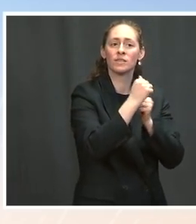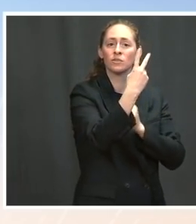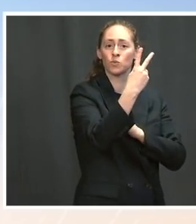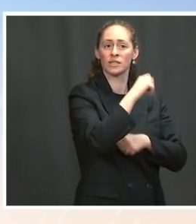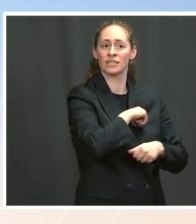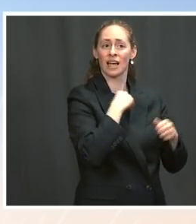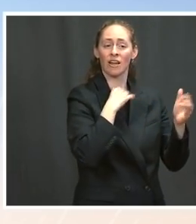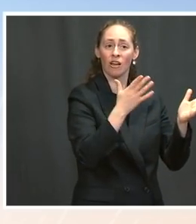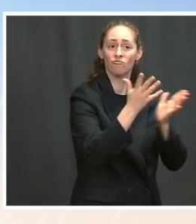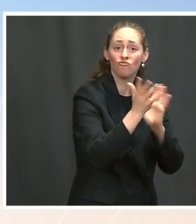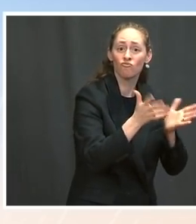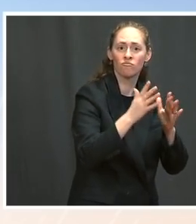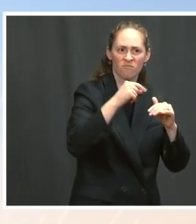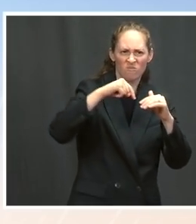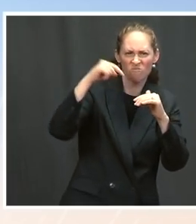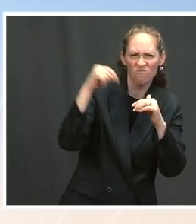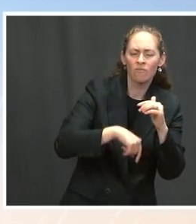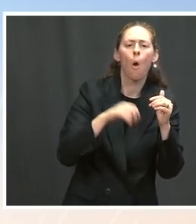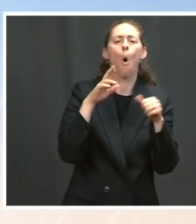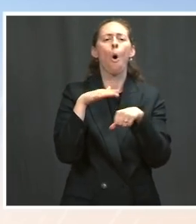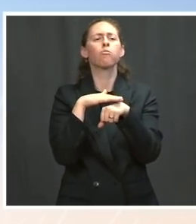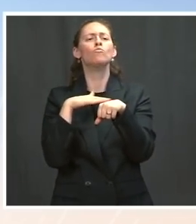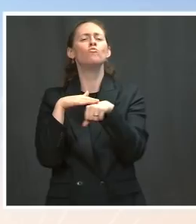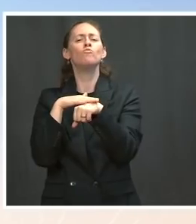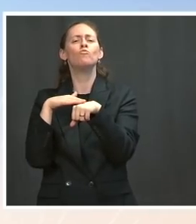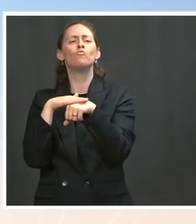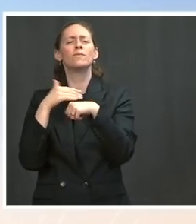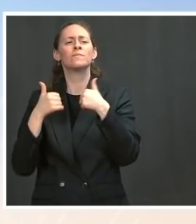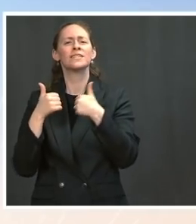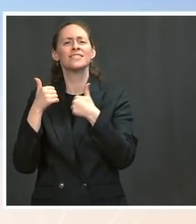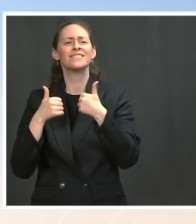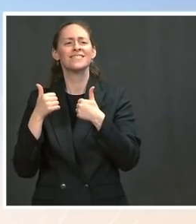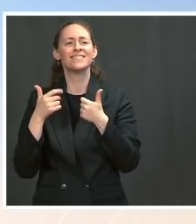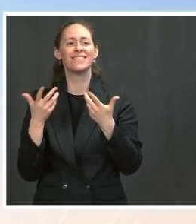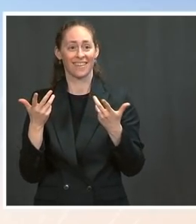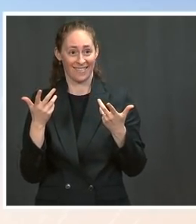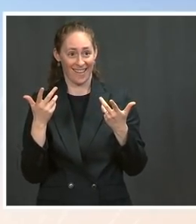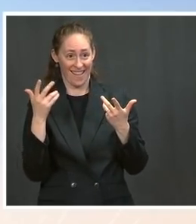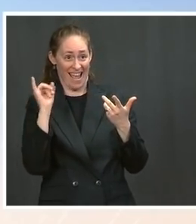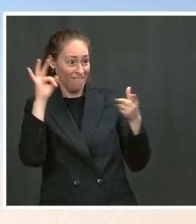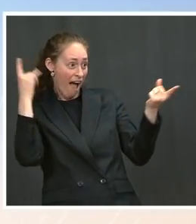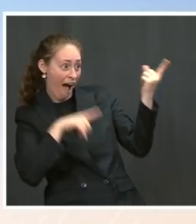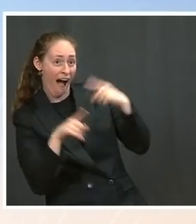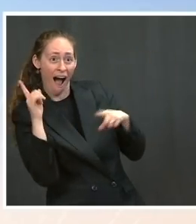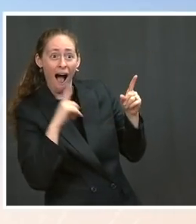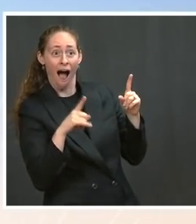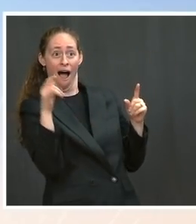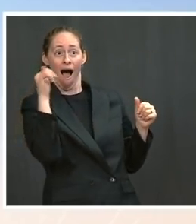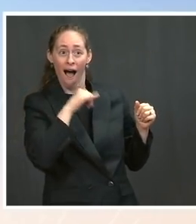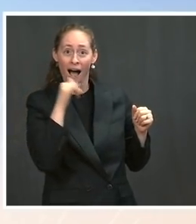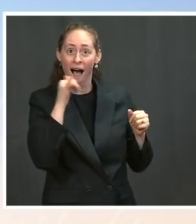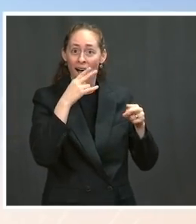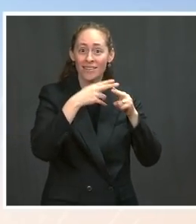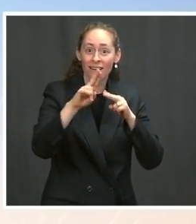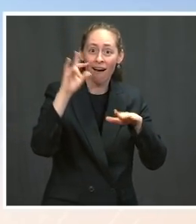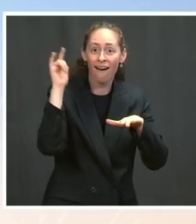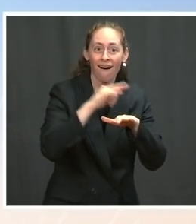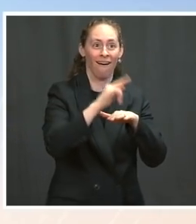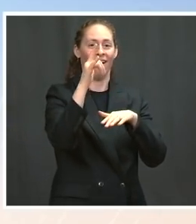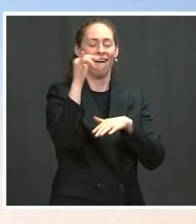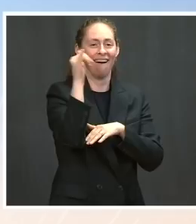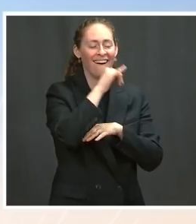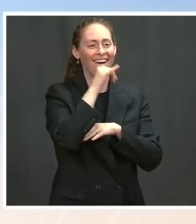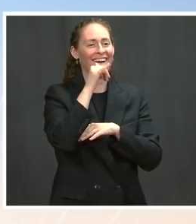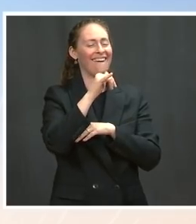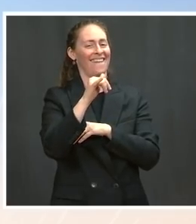Ms. If deals were reached, that would have been very efficient of all of them. I would say that, you know, I haven't talked to